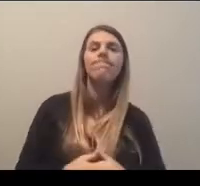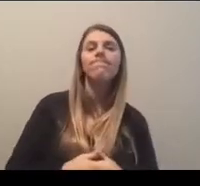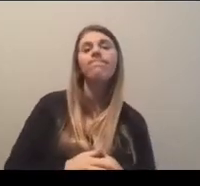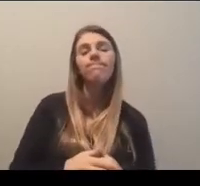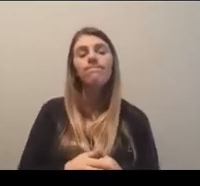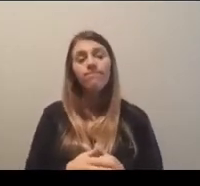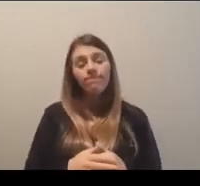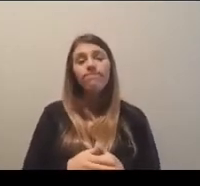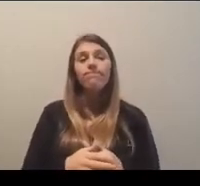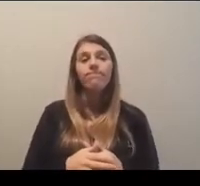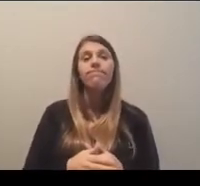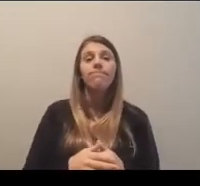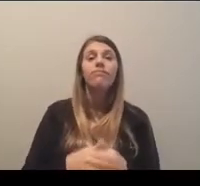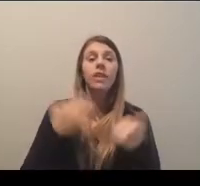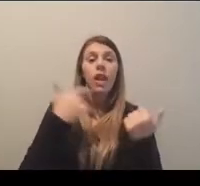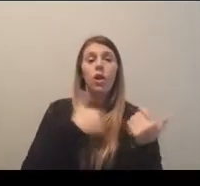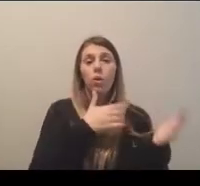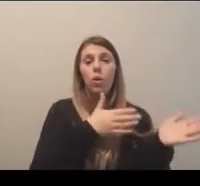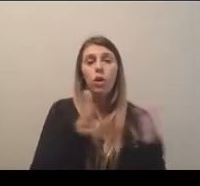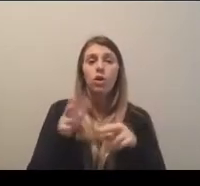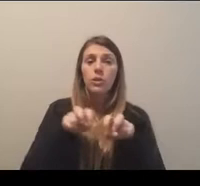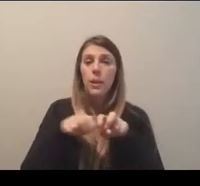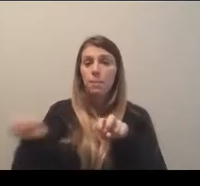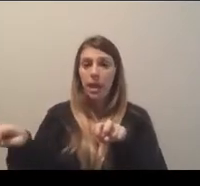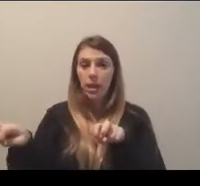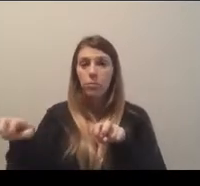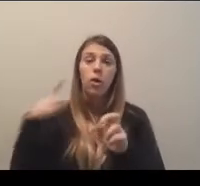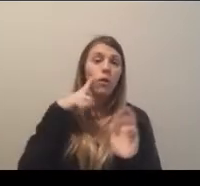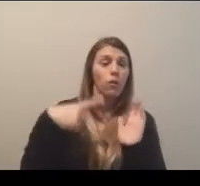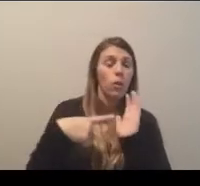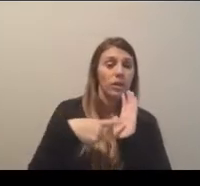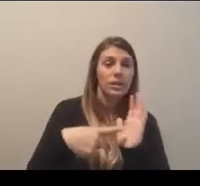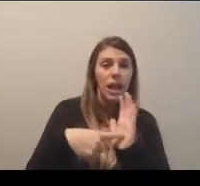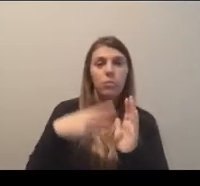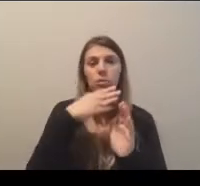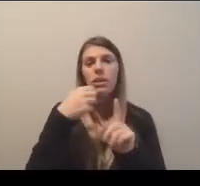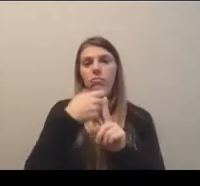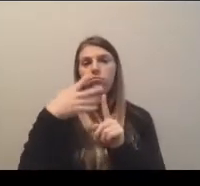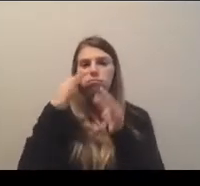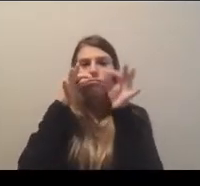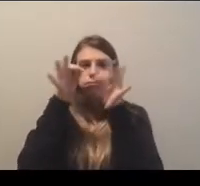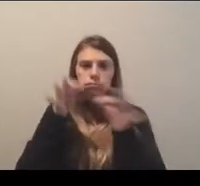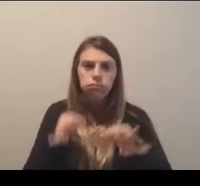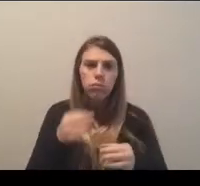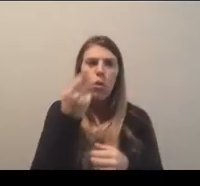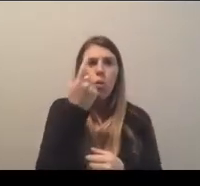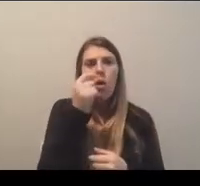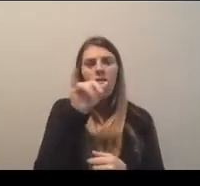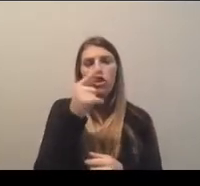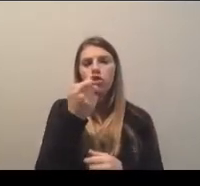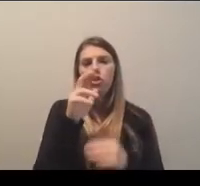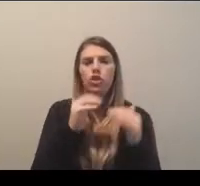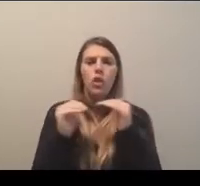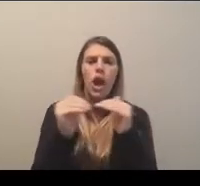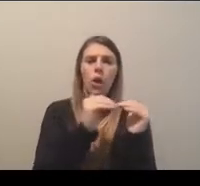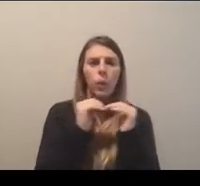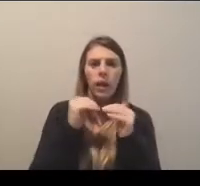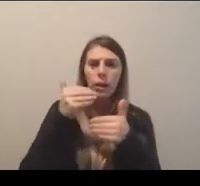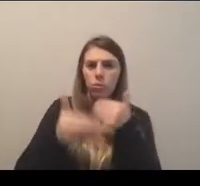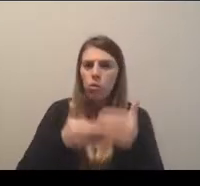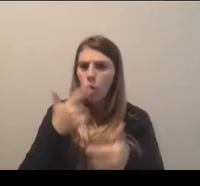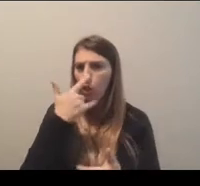Now, let's turn to our panelists for examples and details about the gender equity progress across